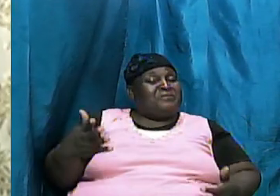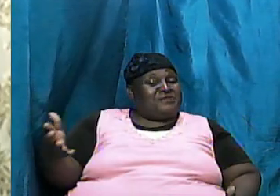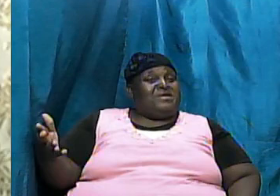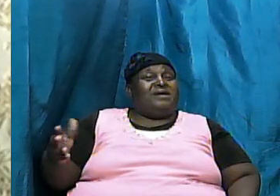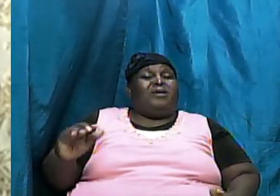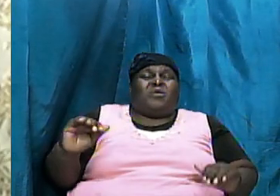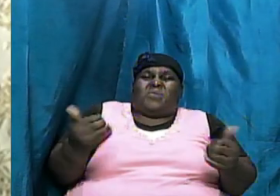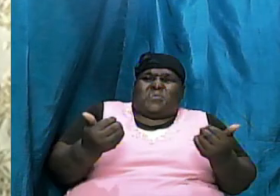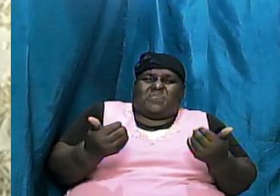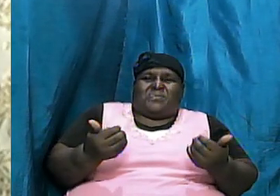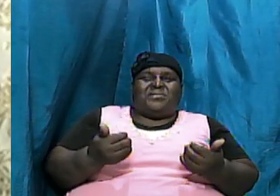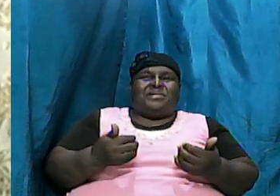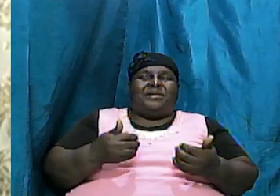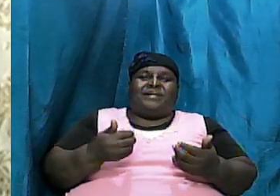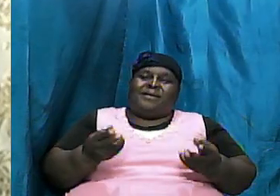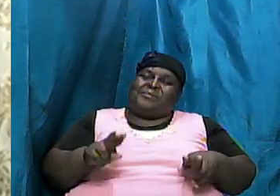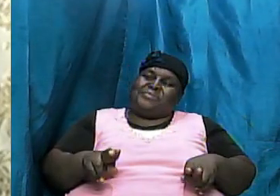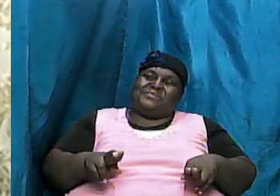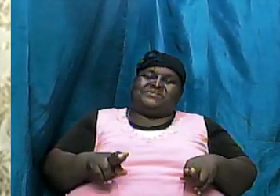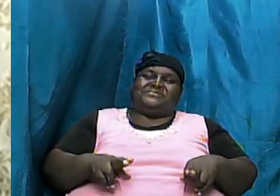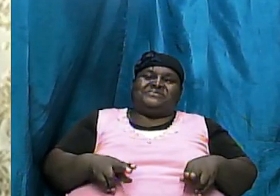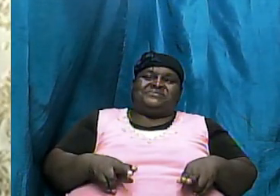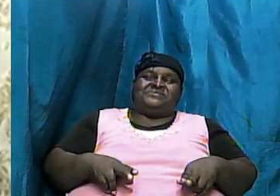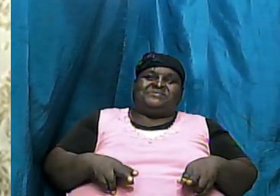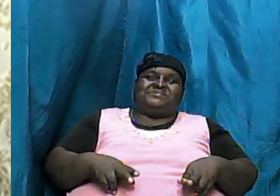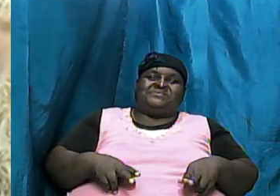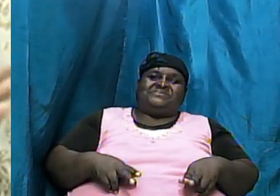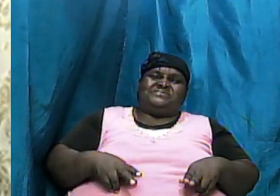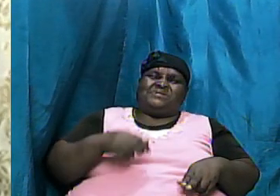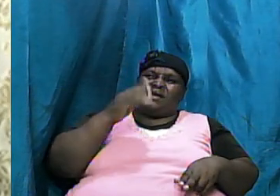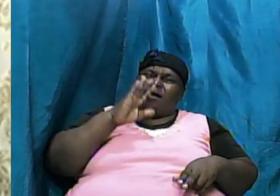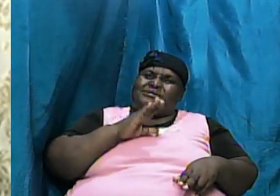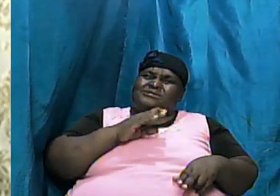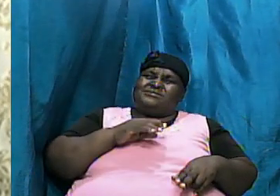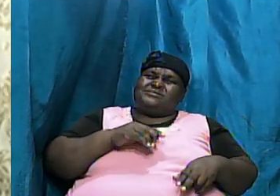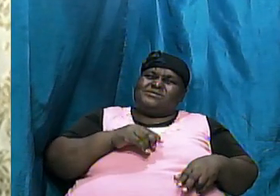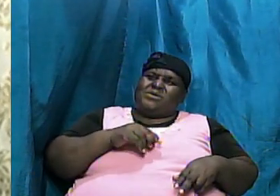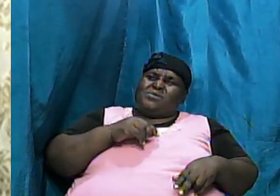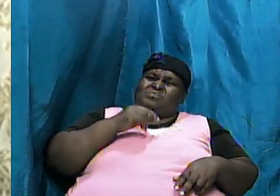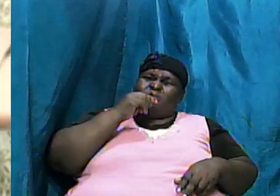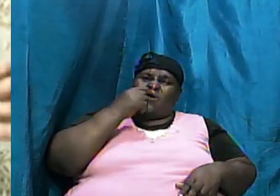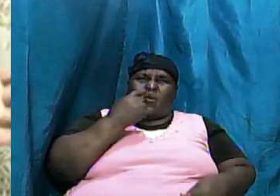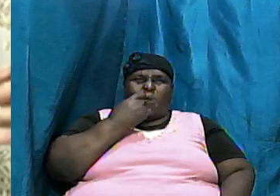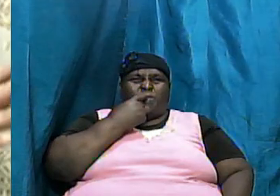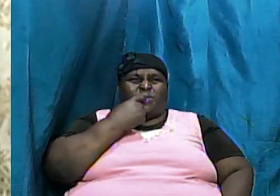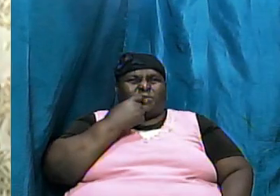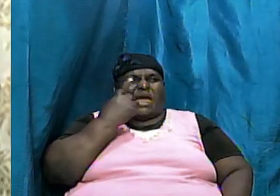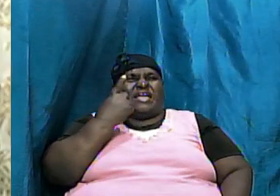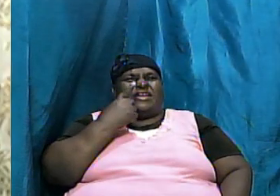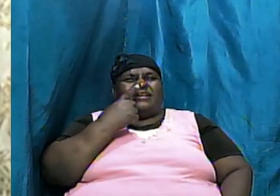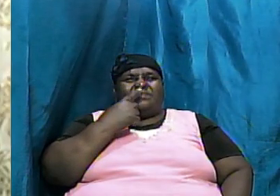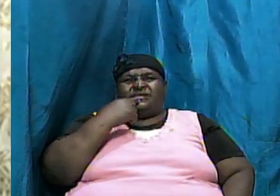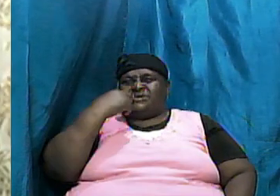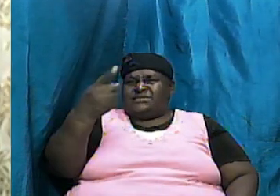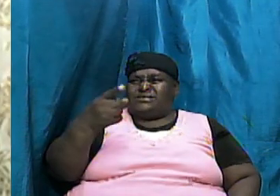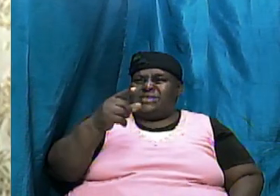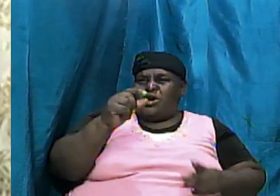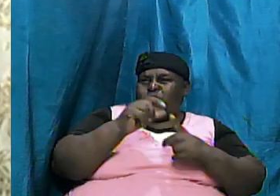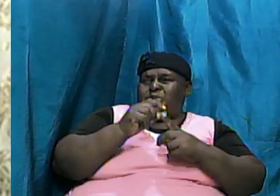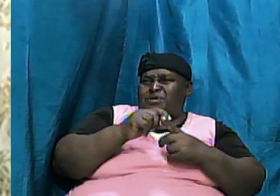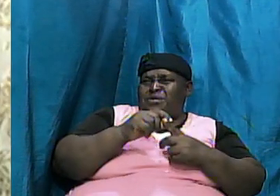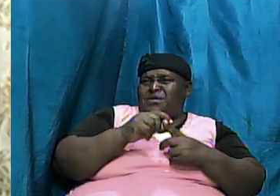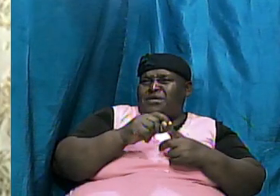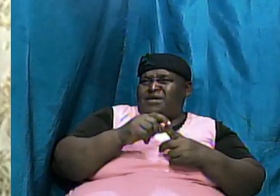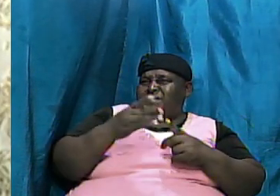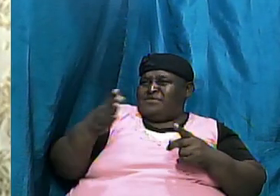how did it happen I mean could he just open his mouth could he just utter words and things come tell